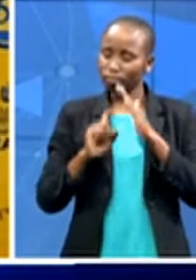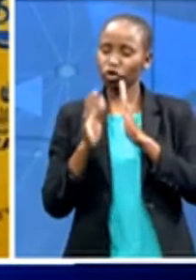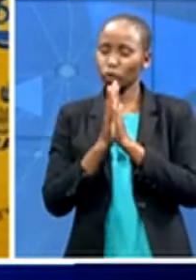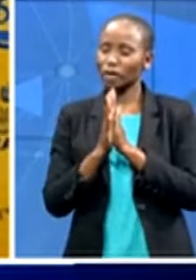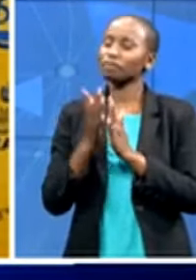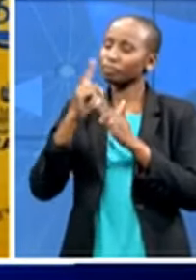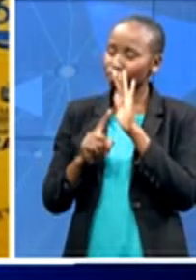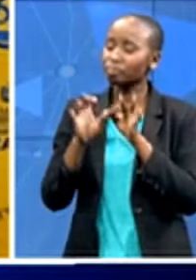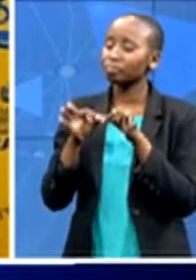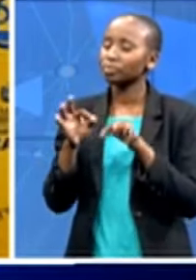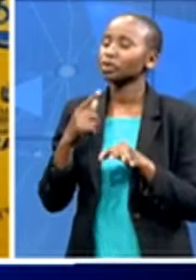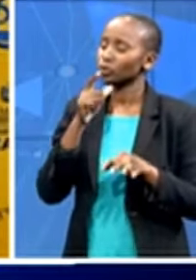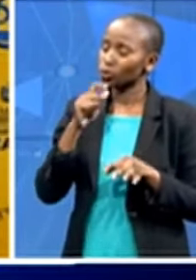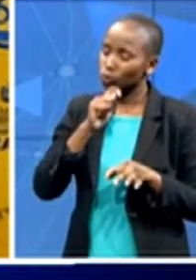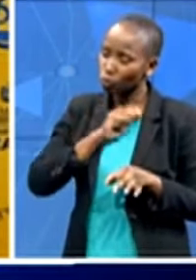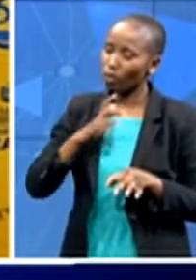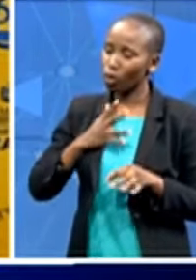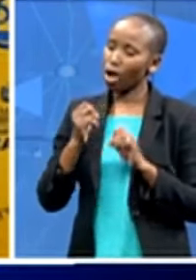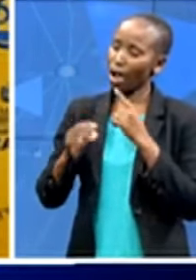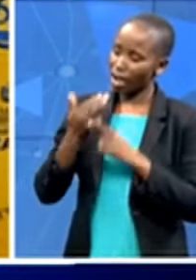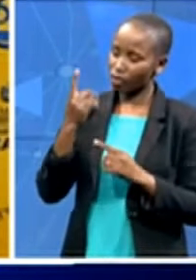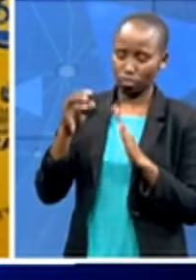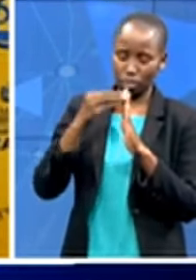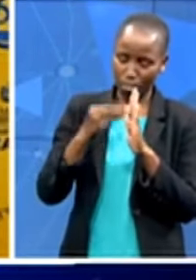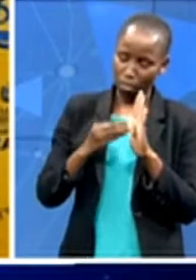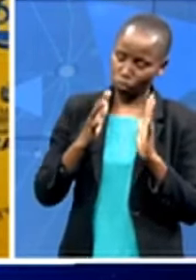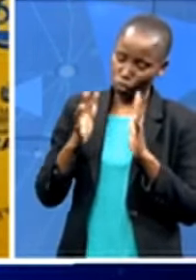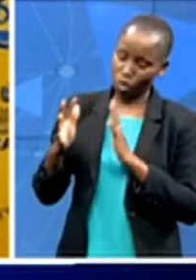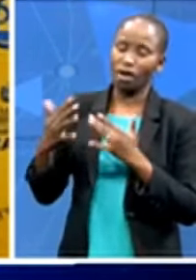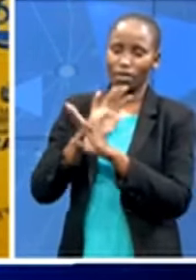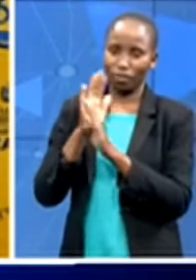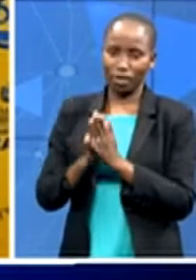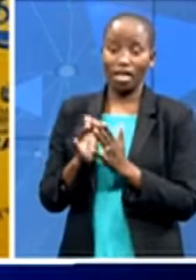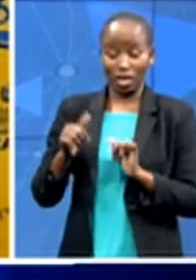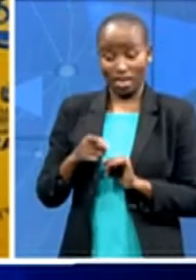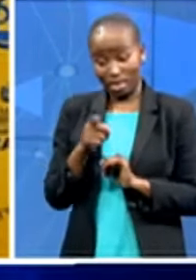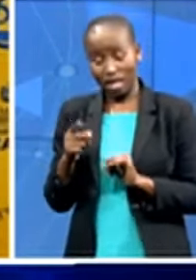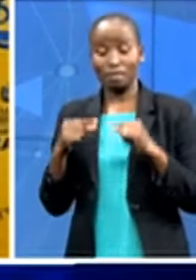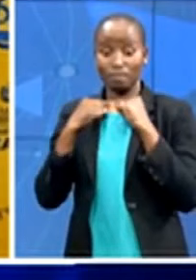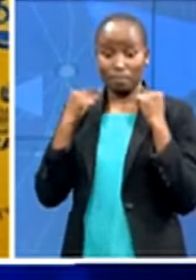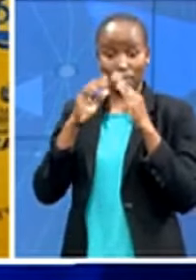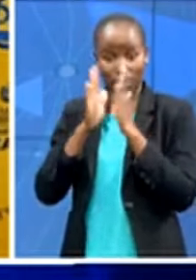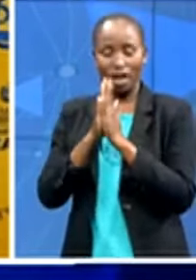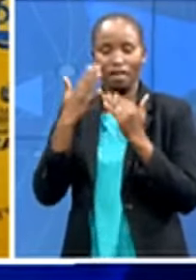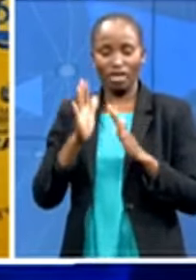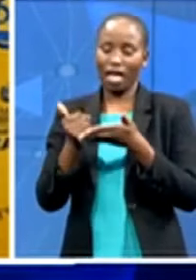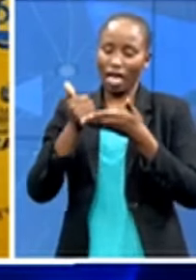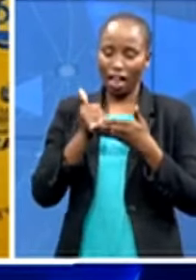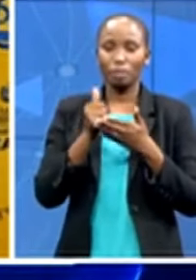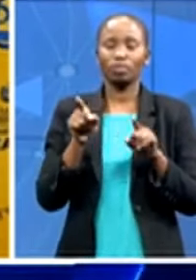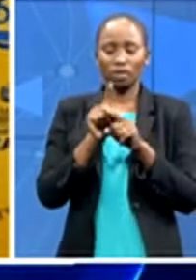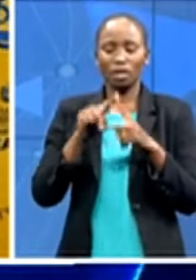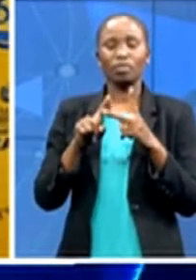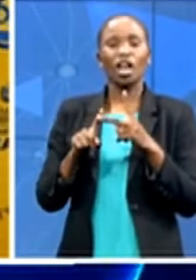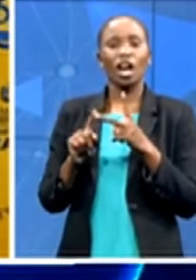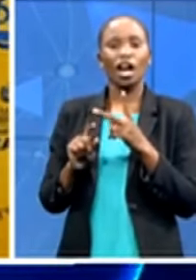also use our kings in the province our queens in the province even traditional leaders and it was easy for elderly people